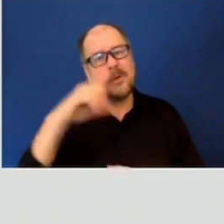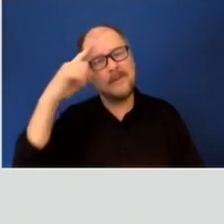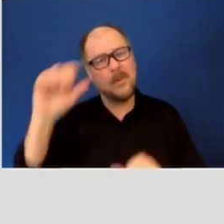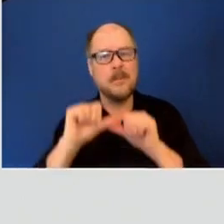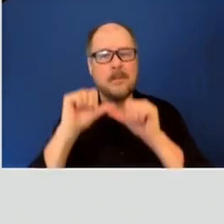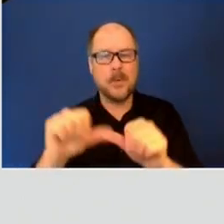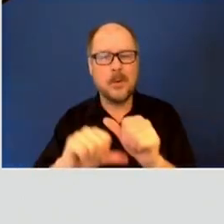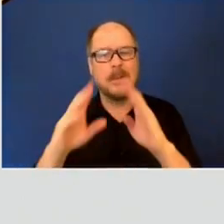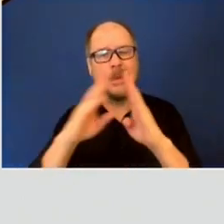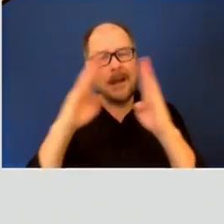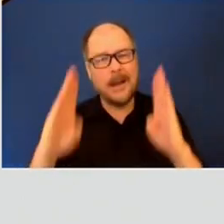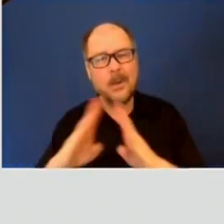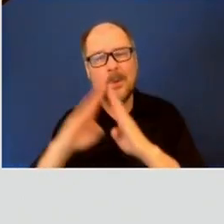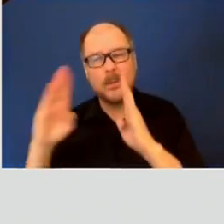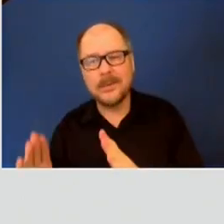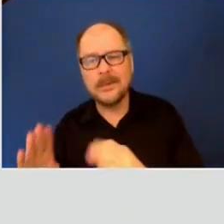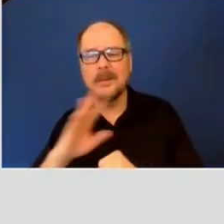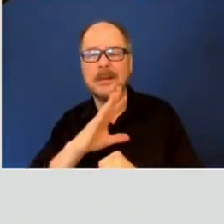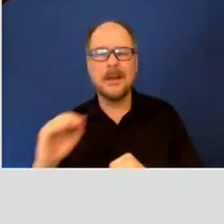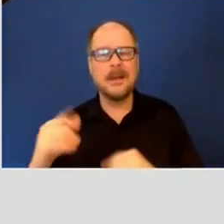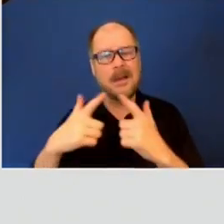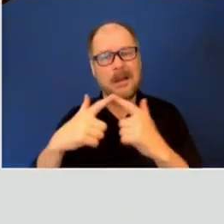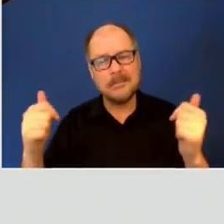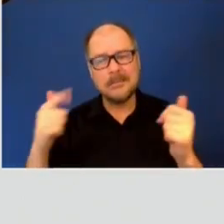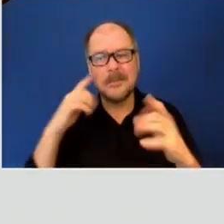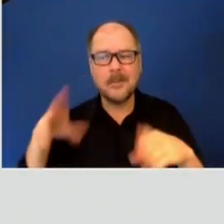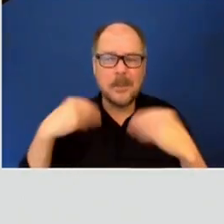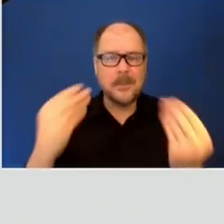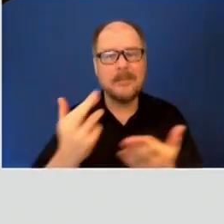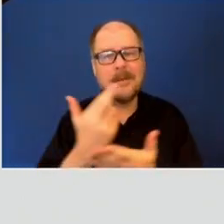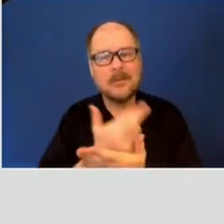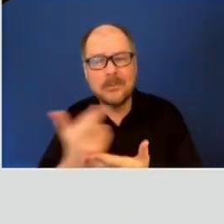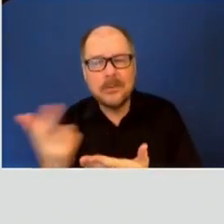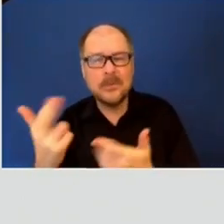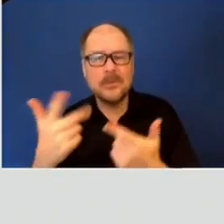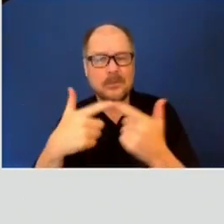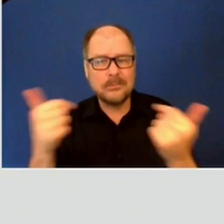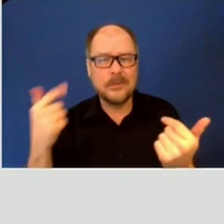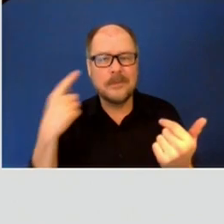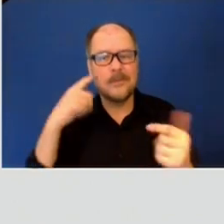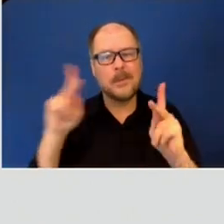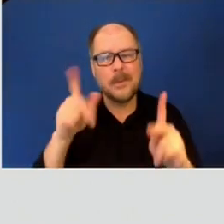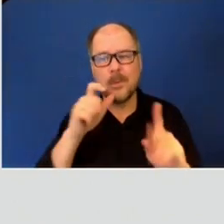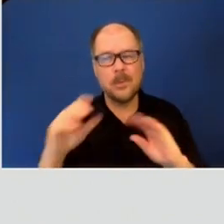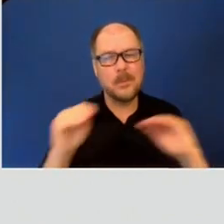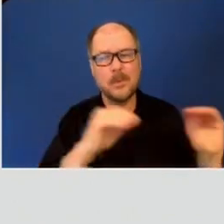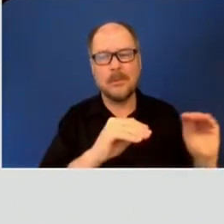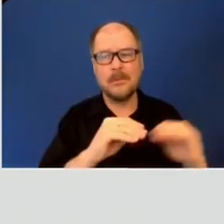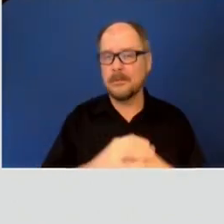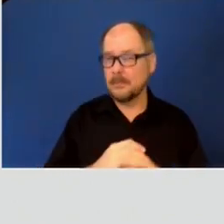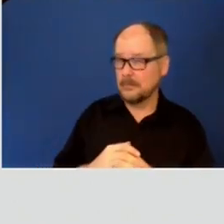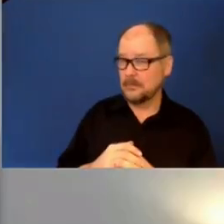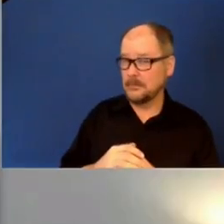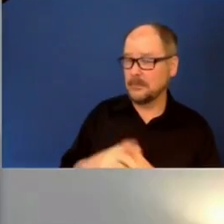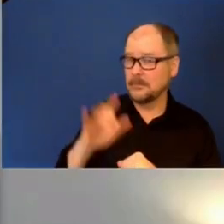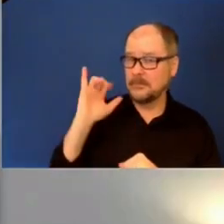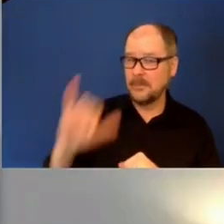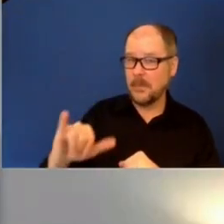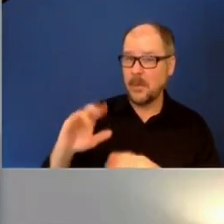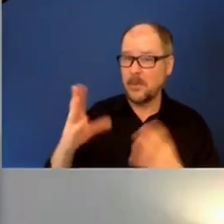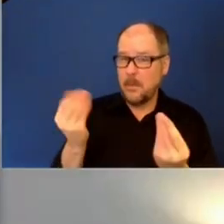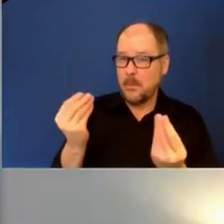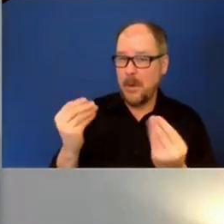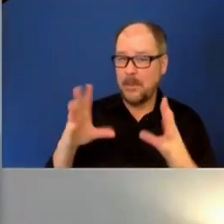and providing the resources for the folks who have been moved. Well, don't anticipate that the property owners